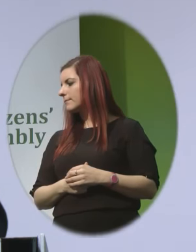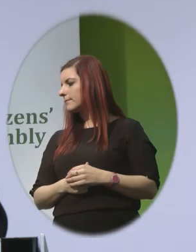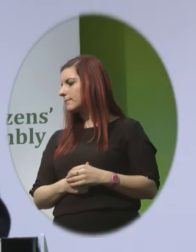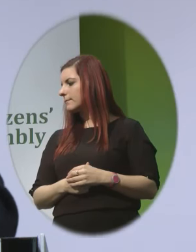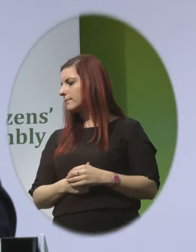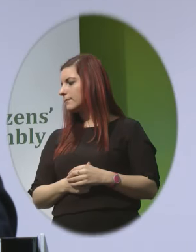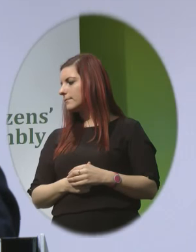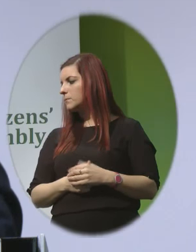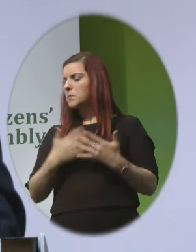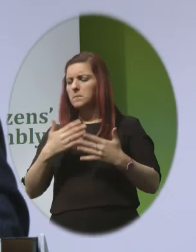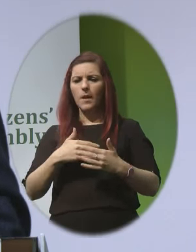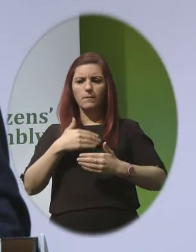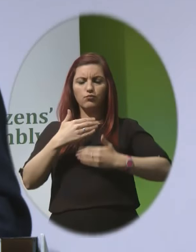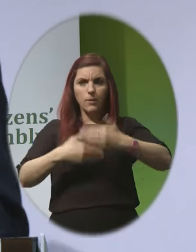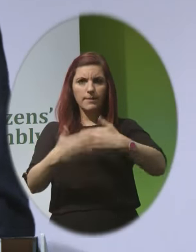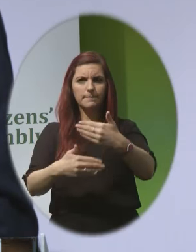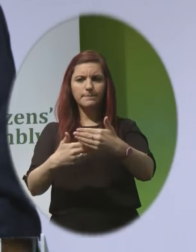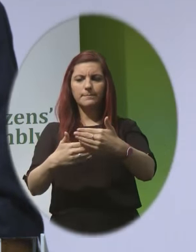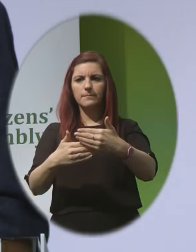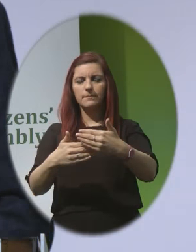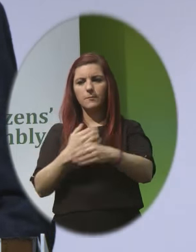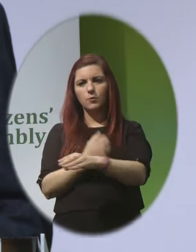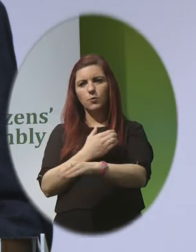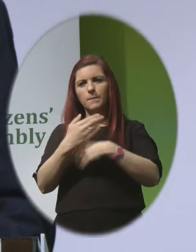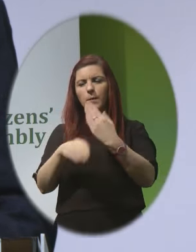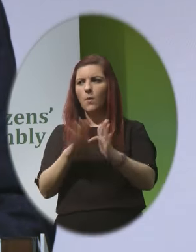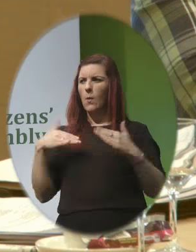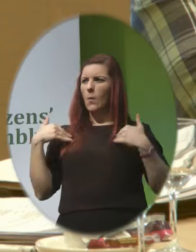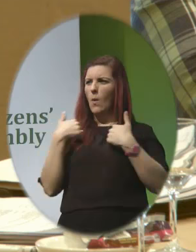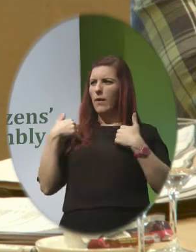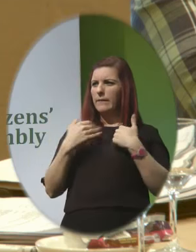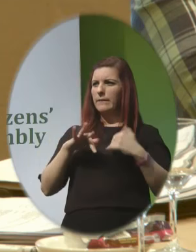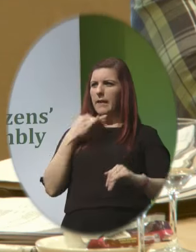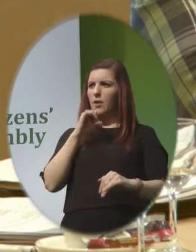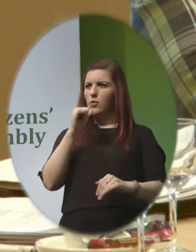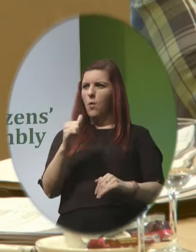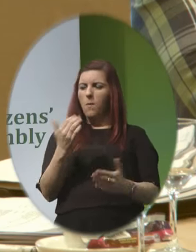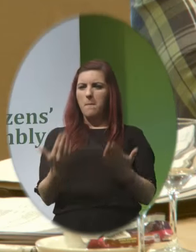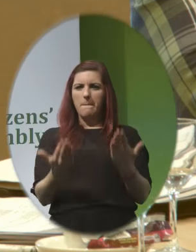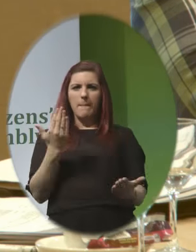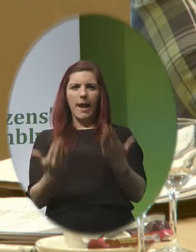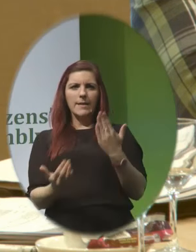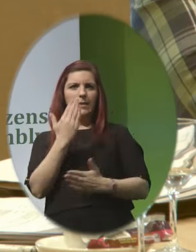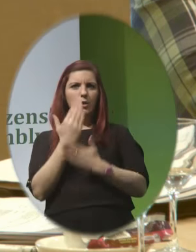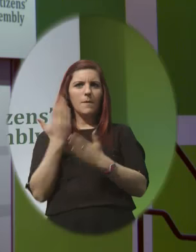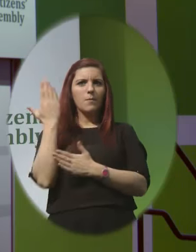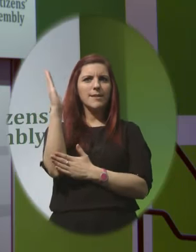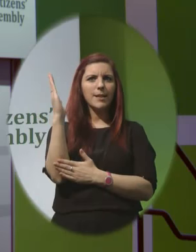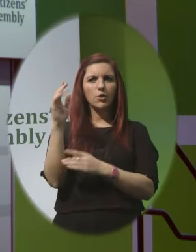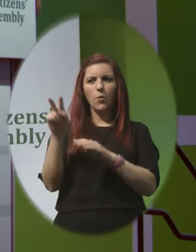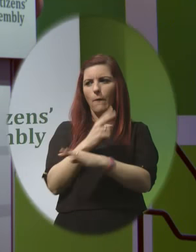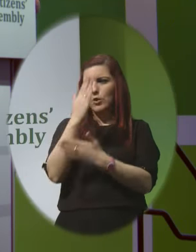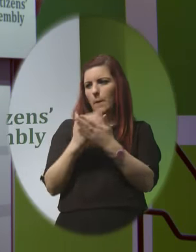As the process continued, we have been concerned by an apparent lack of balance in some of the presentations at the various sessions